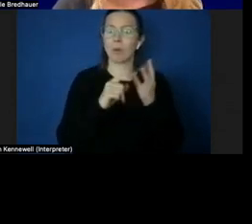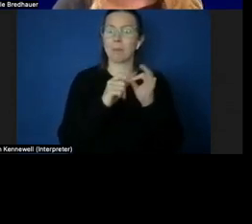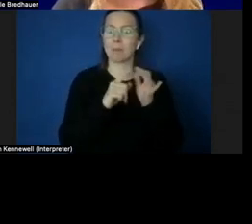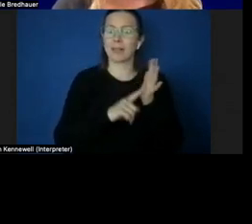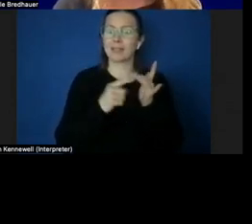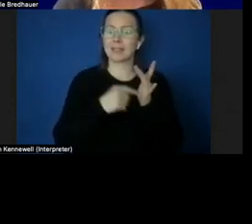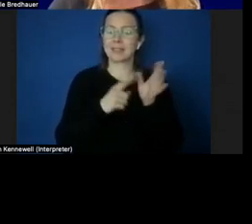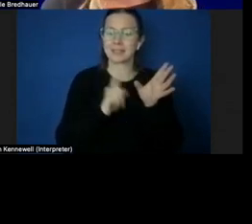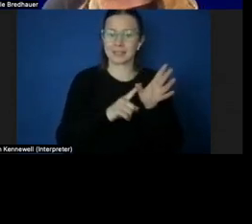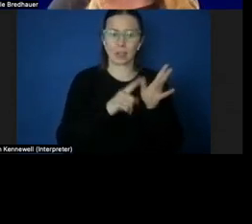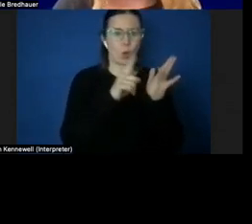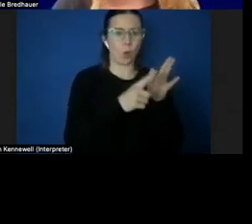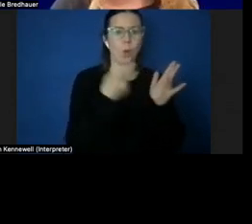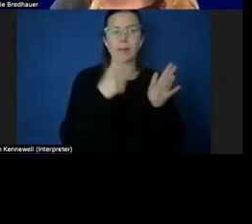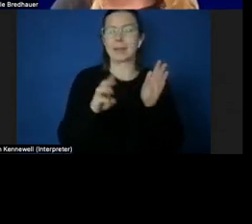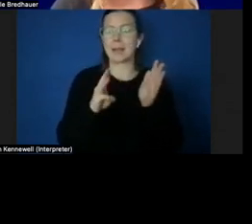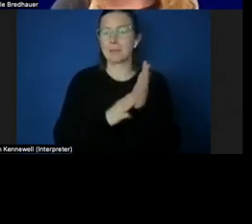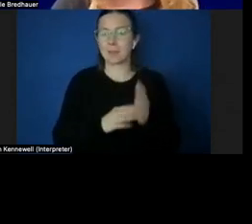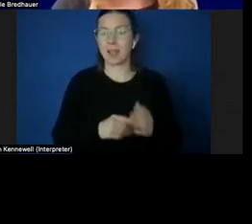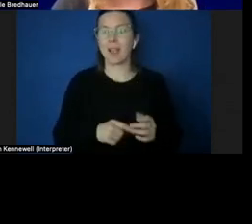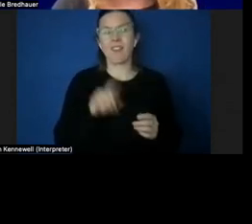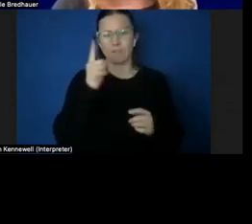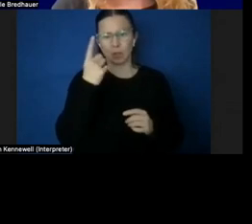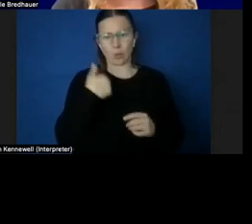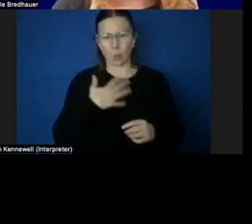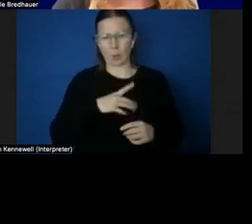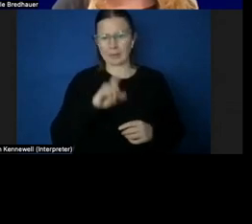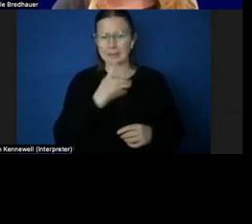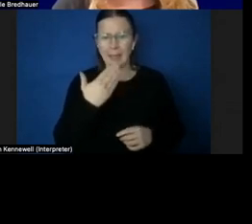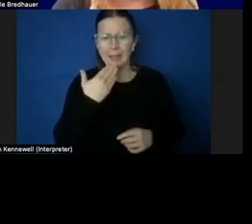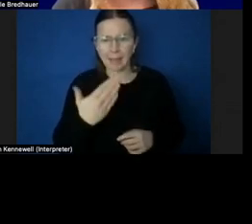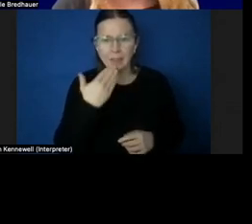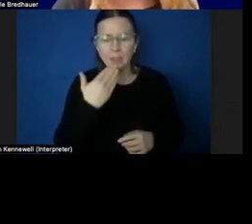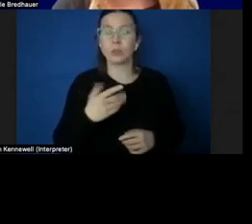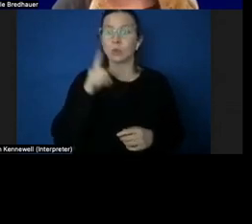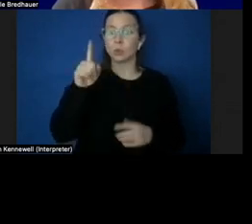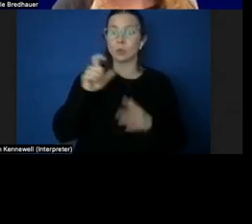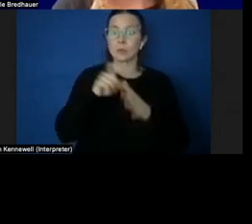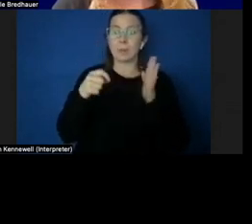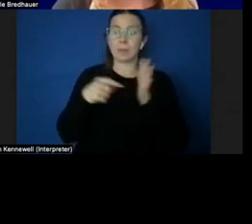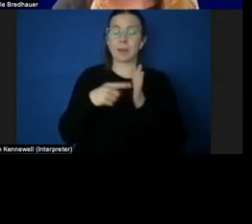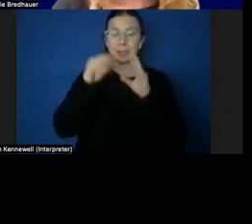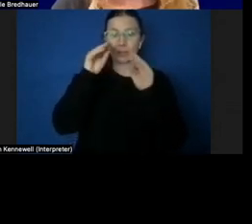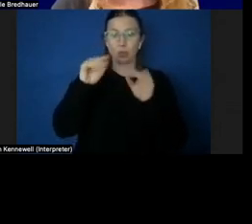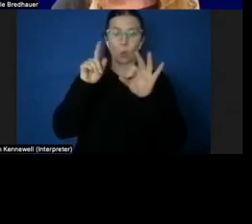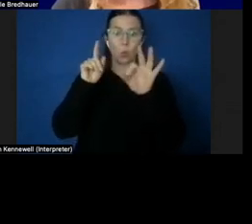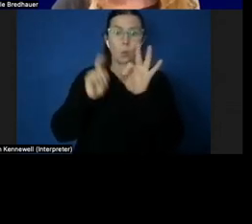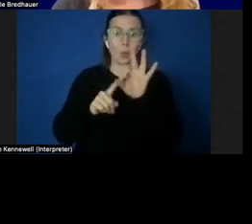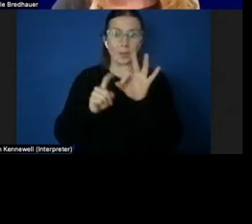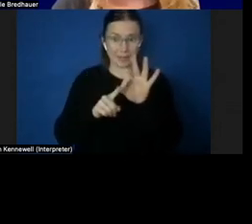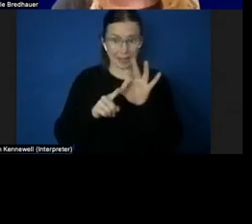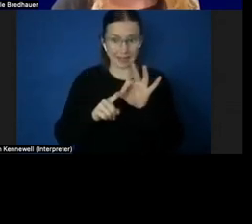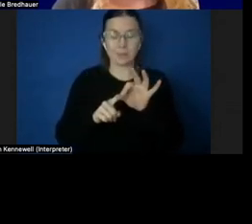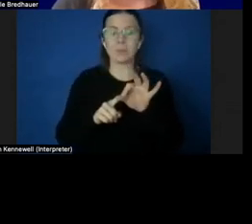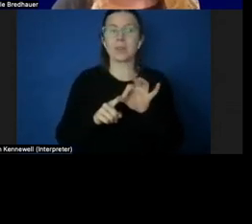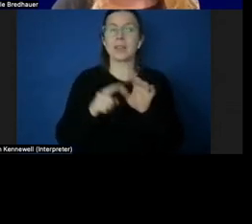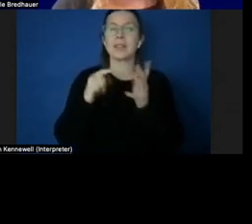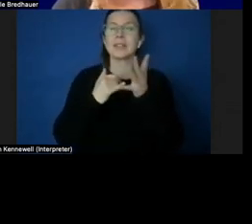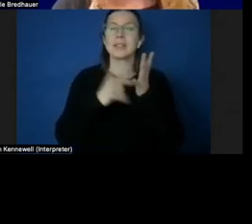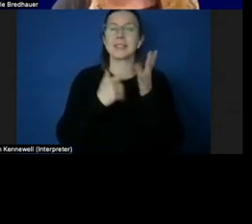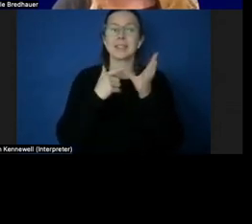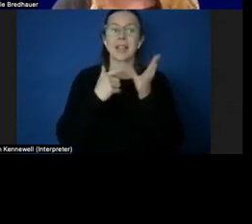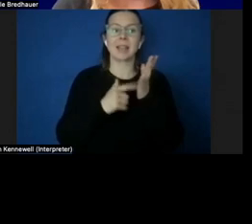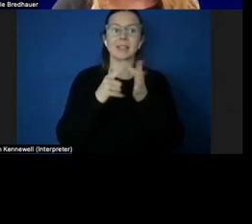thank yous to make. So, first of all, to the Department of Education Queensland and Statewide Vision